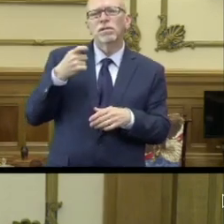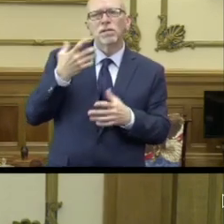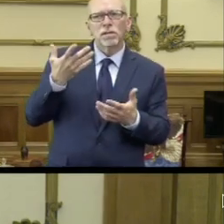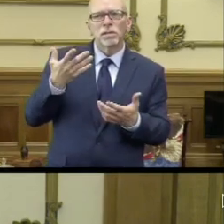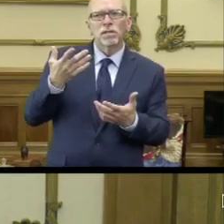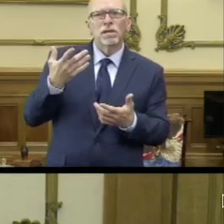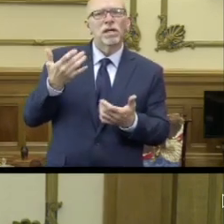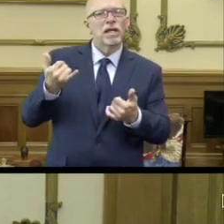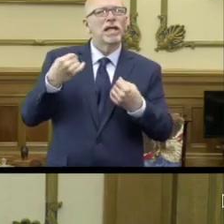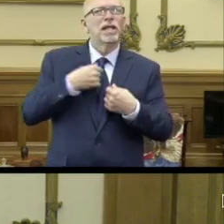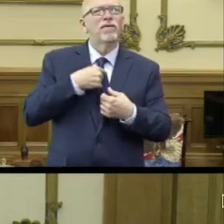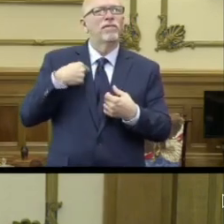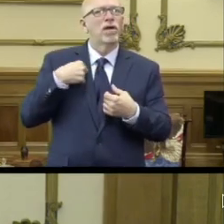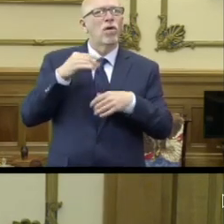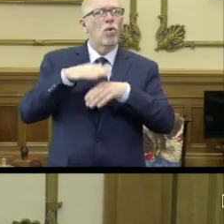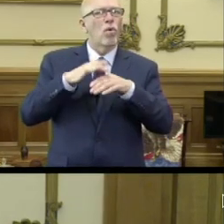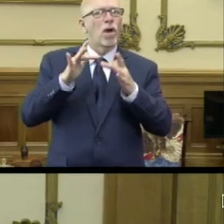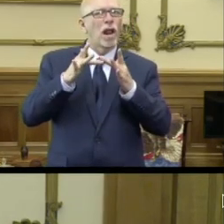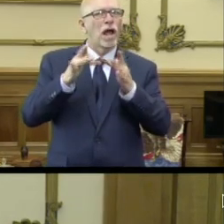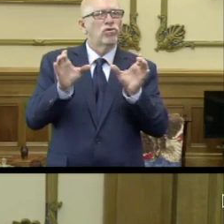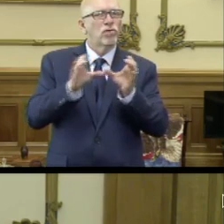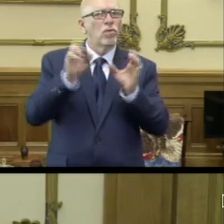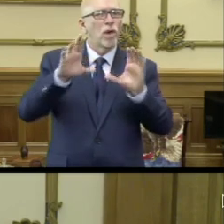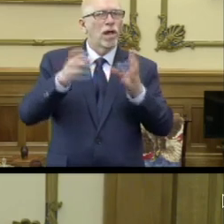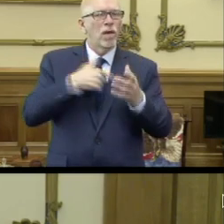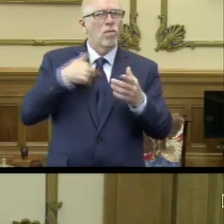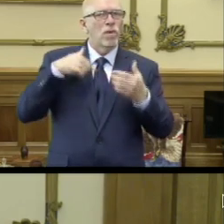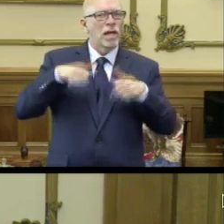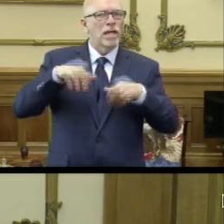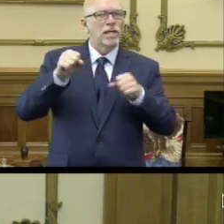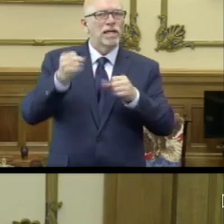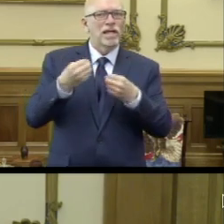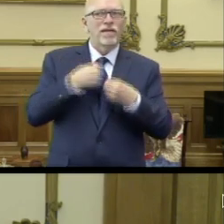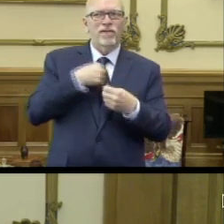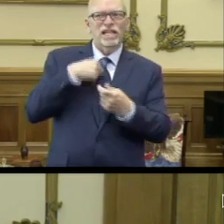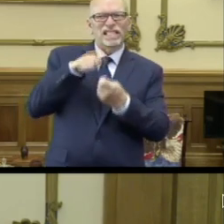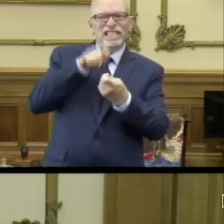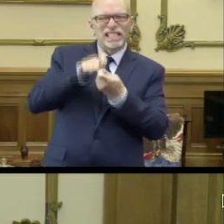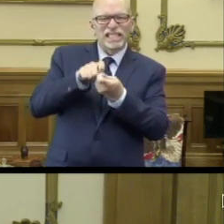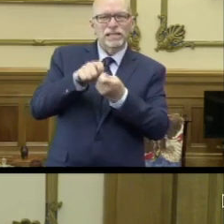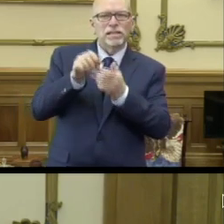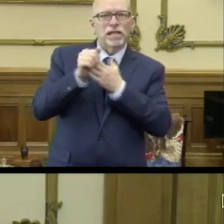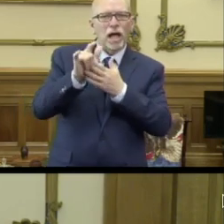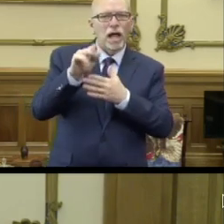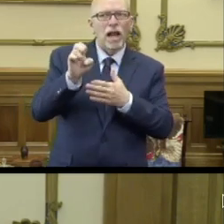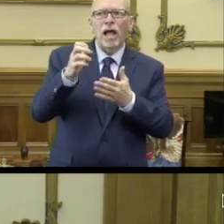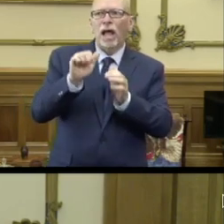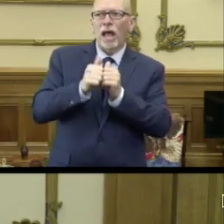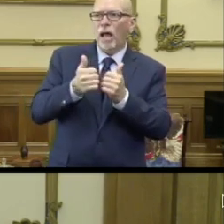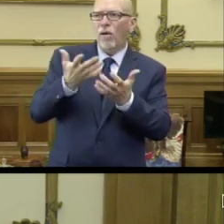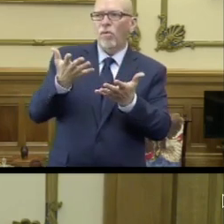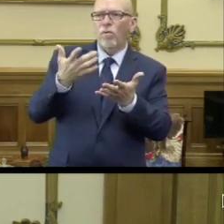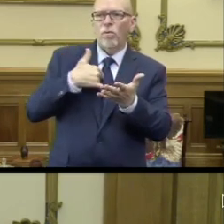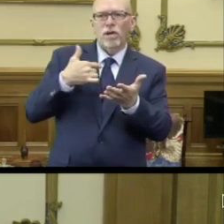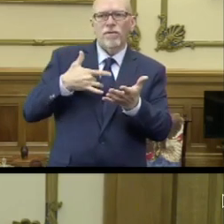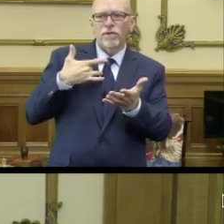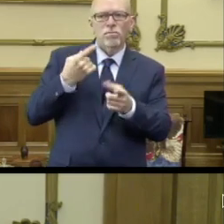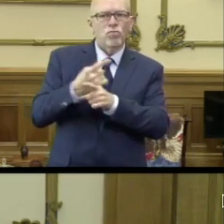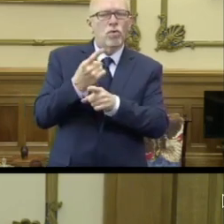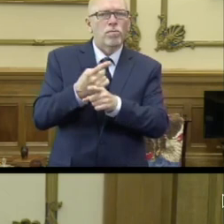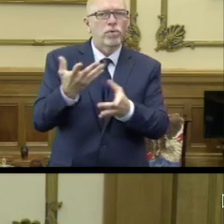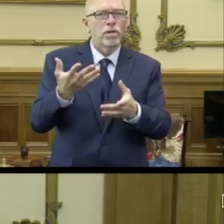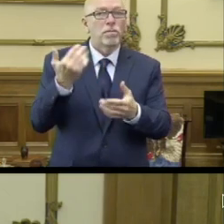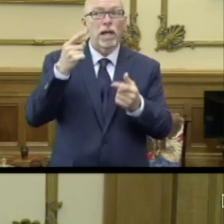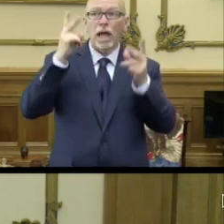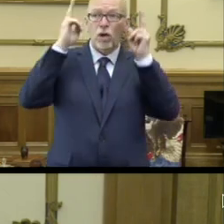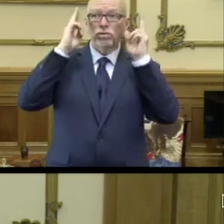please give us some type of online certification or class we can take that gives us precise guidelines healthcare providers feel are appropriate. As a